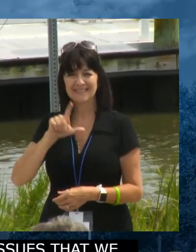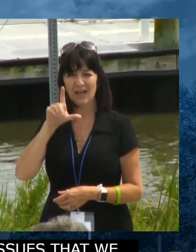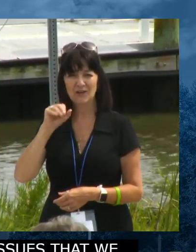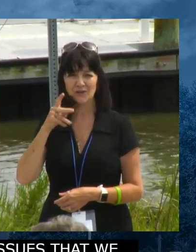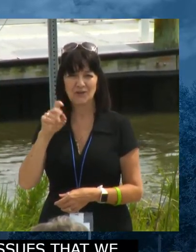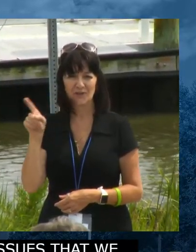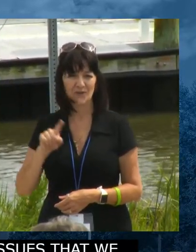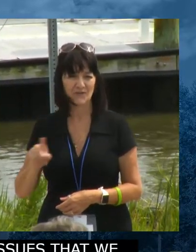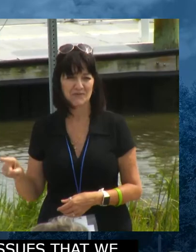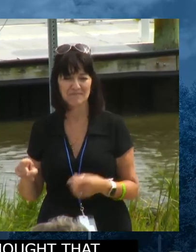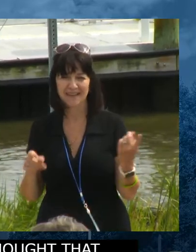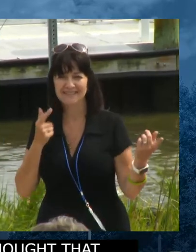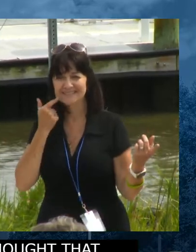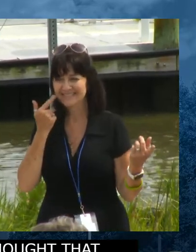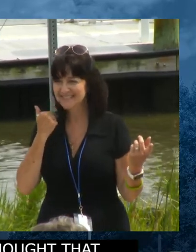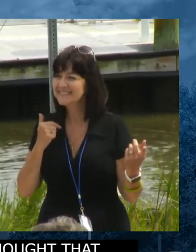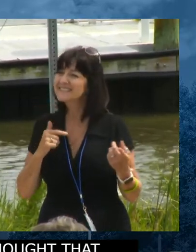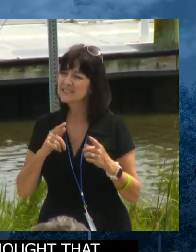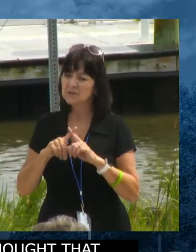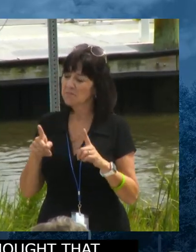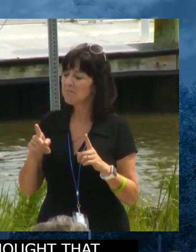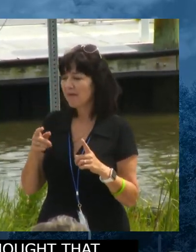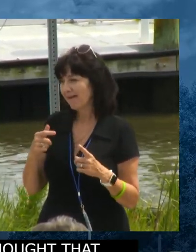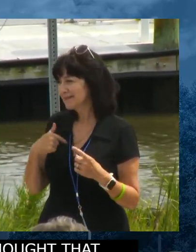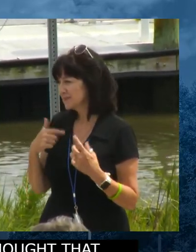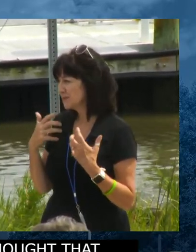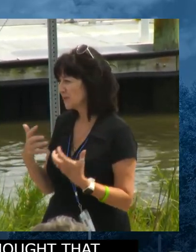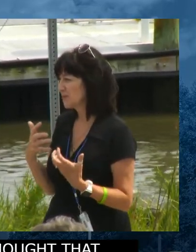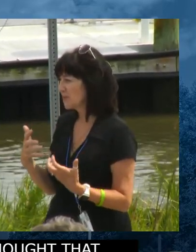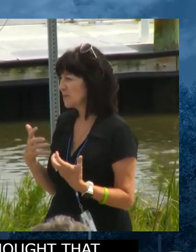many in his retirement tour, Senator Lopez.